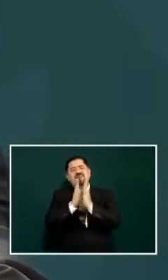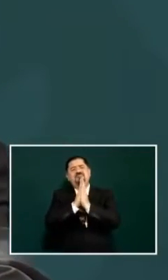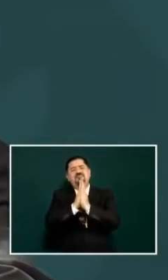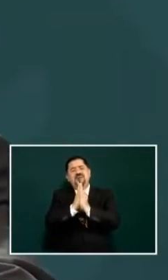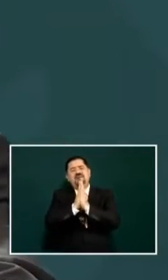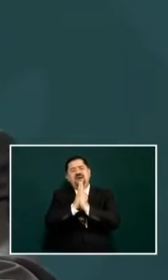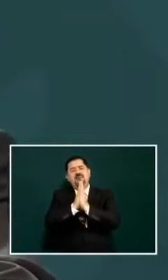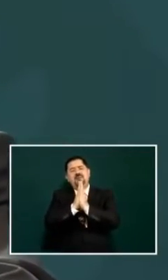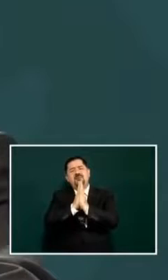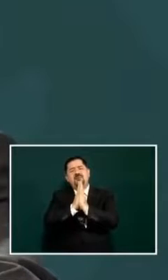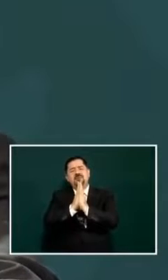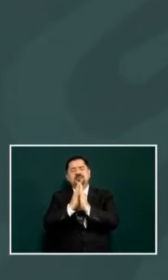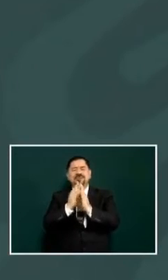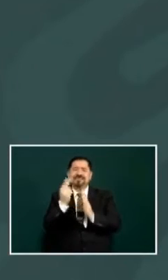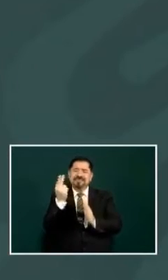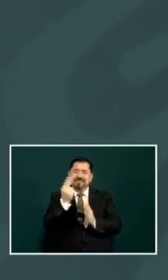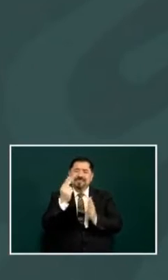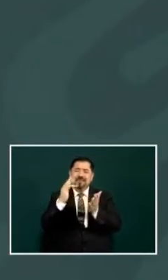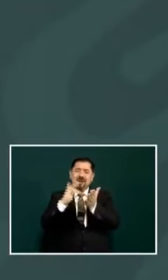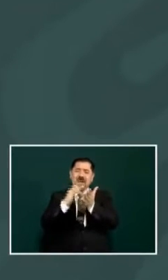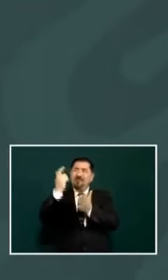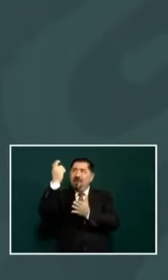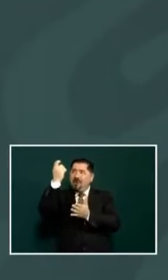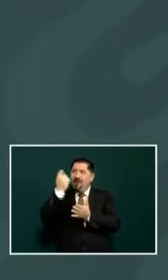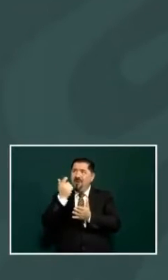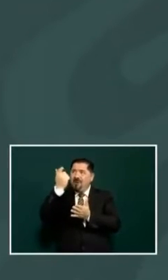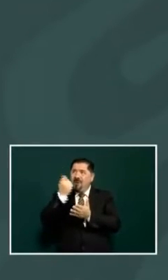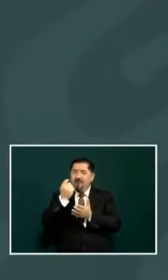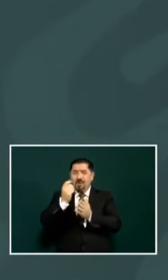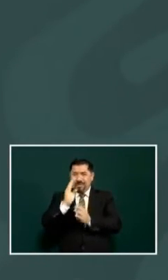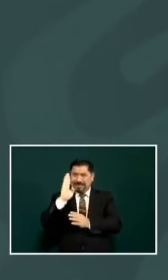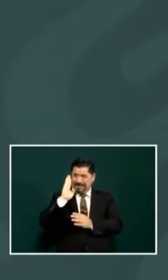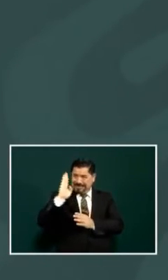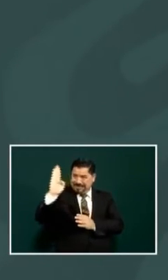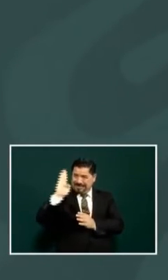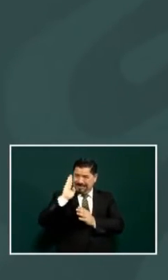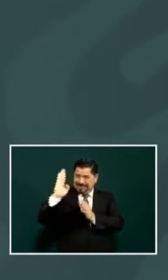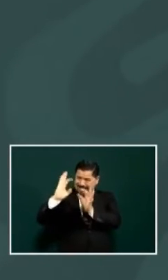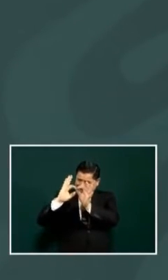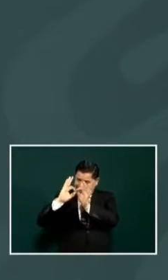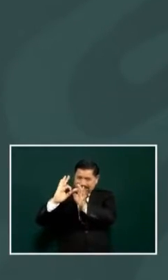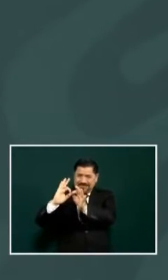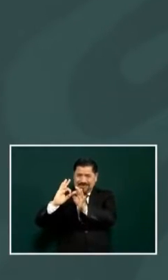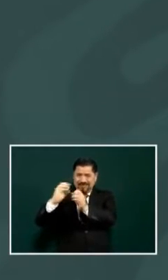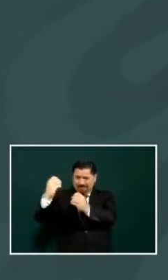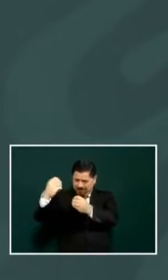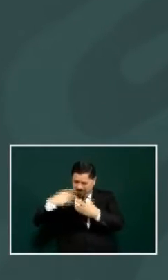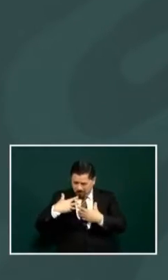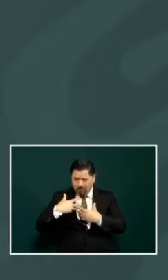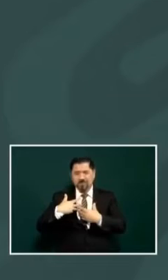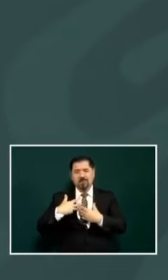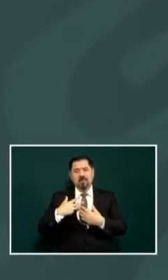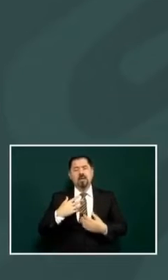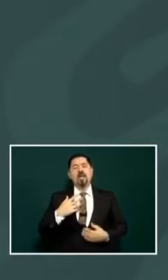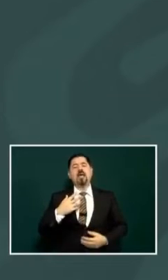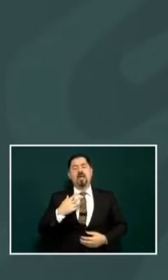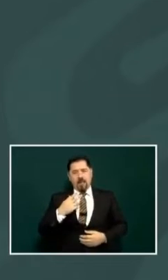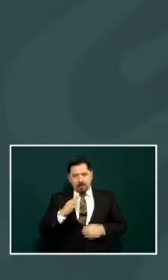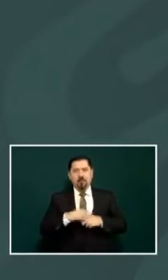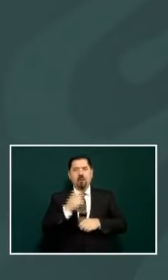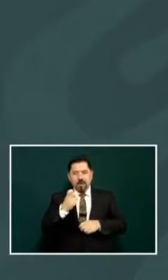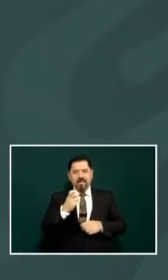please be careful give it to us directly and that's what we're doing in everything because